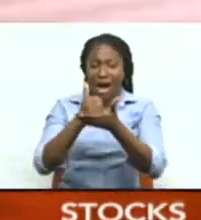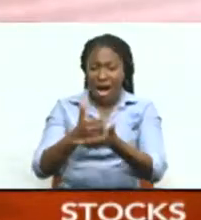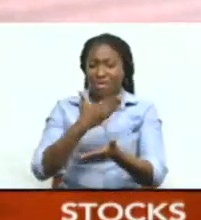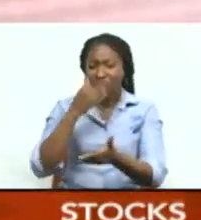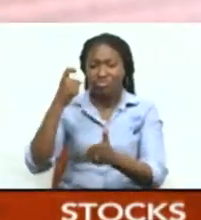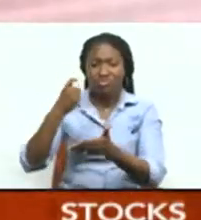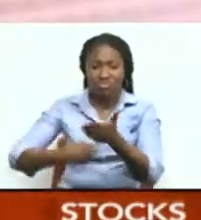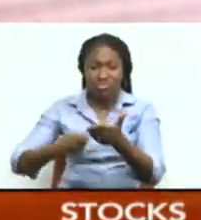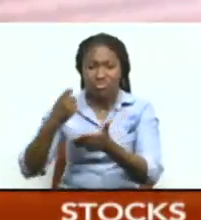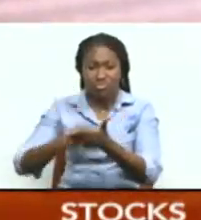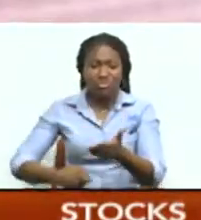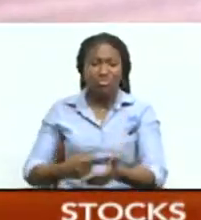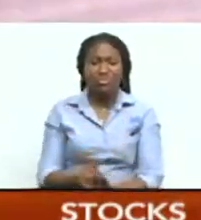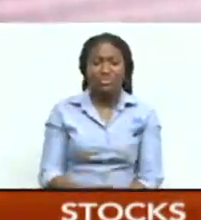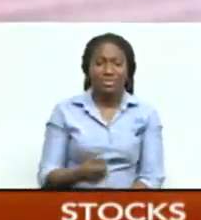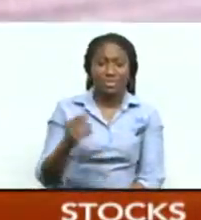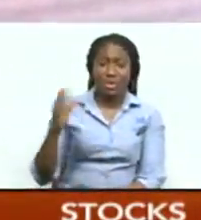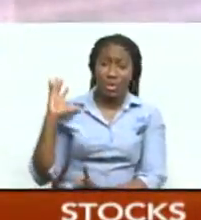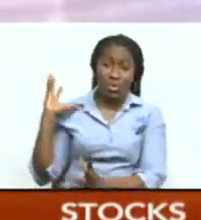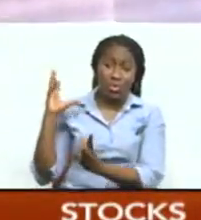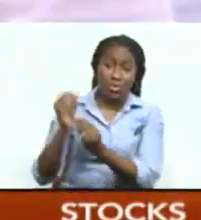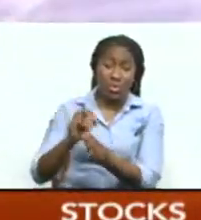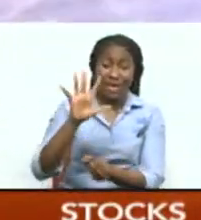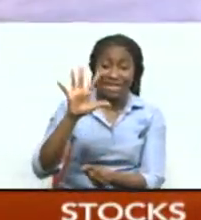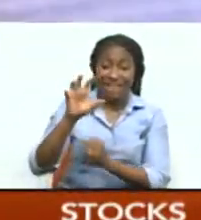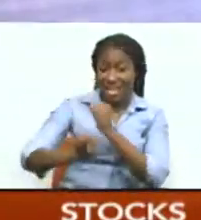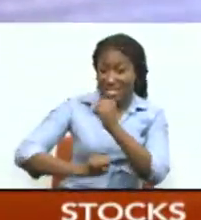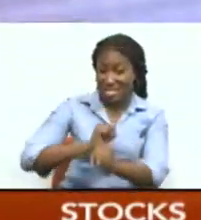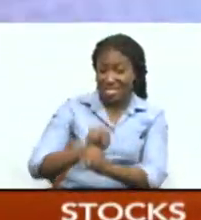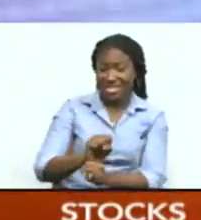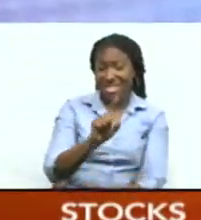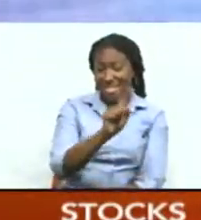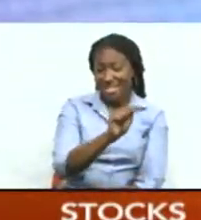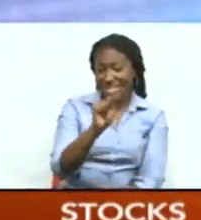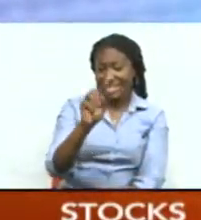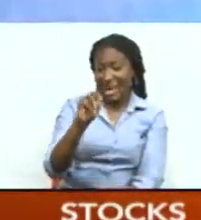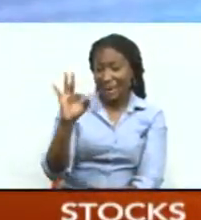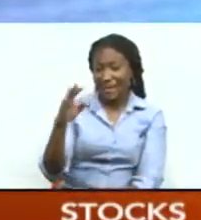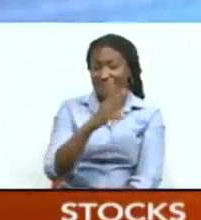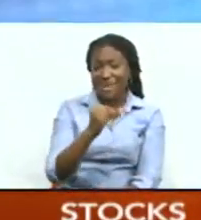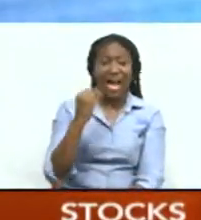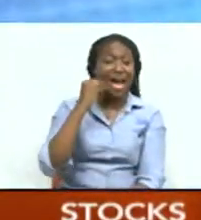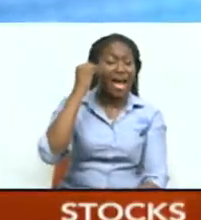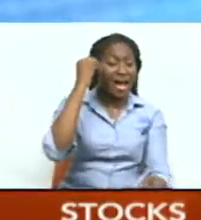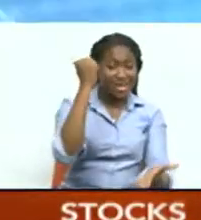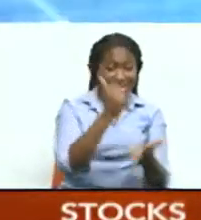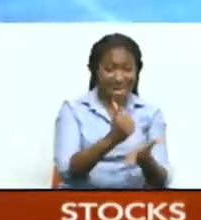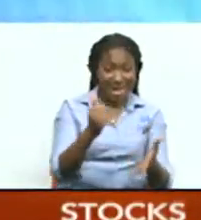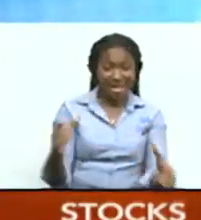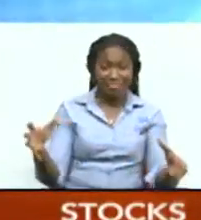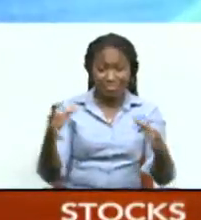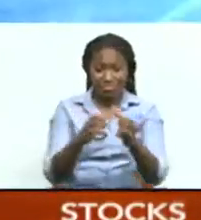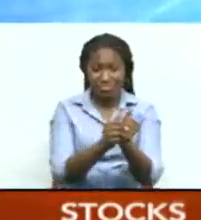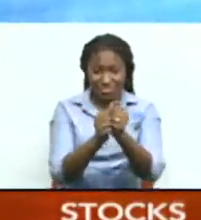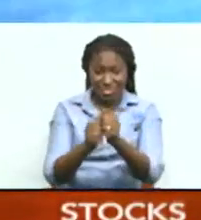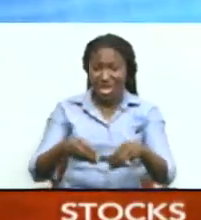In the last five years alone, TGMF and HMB provided home acquisition and improvement